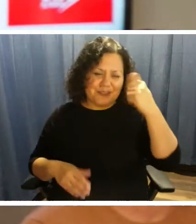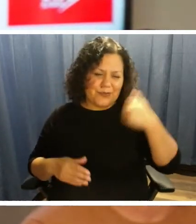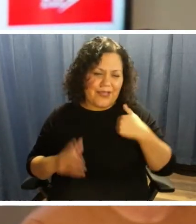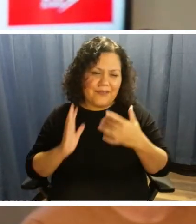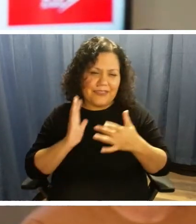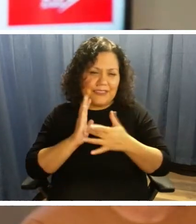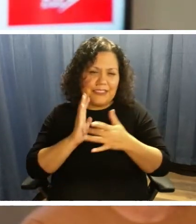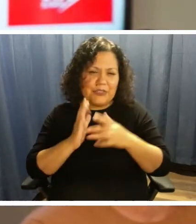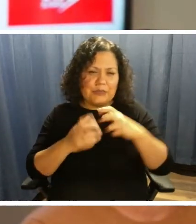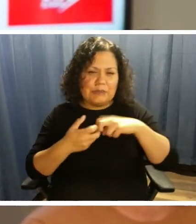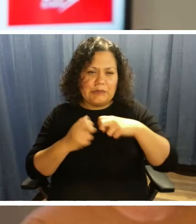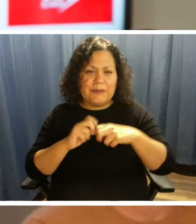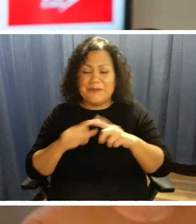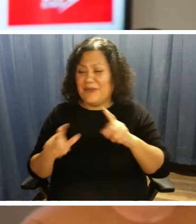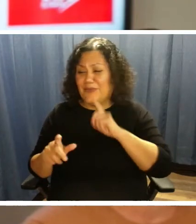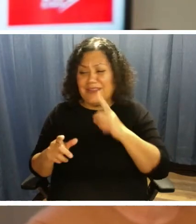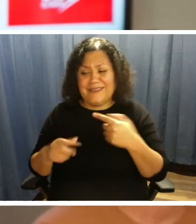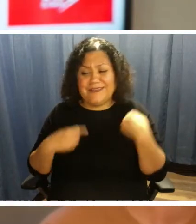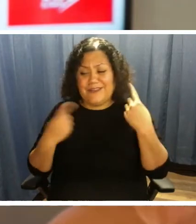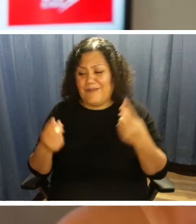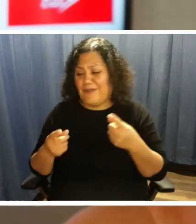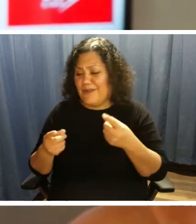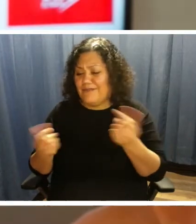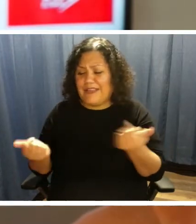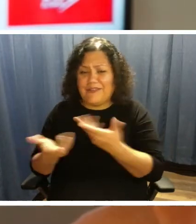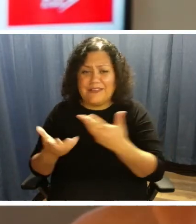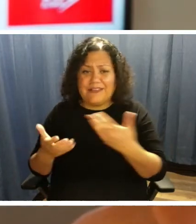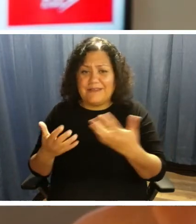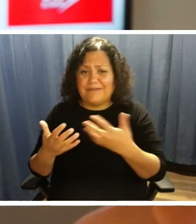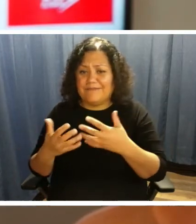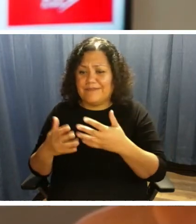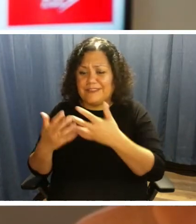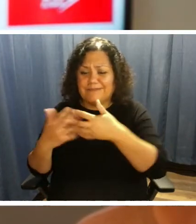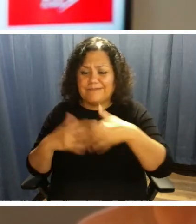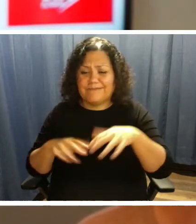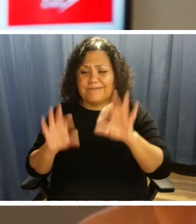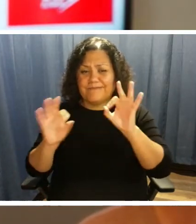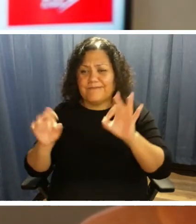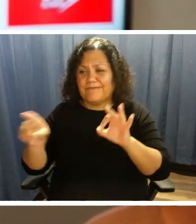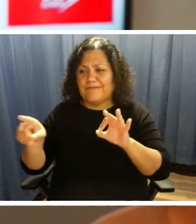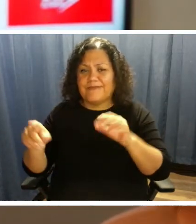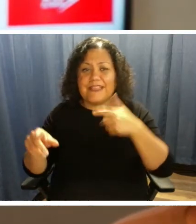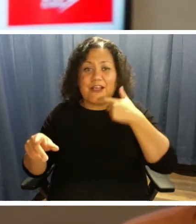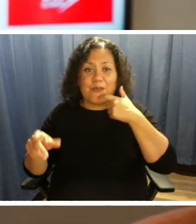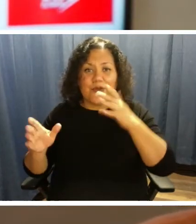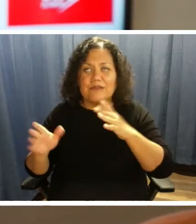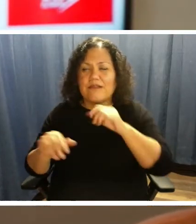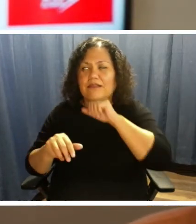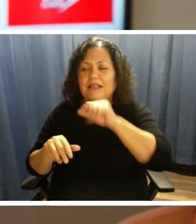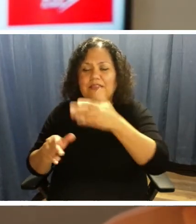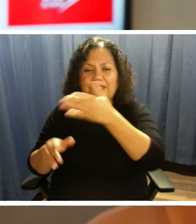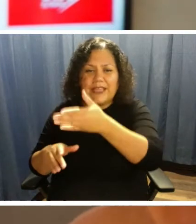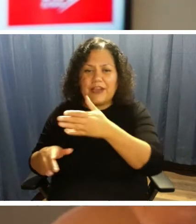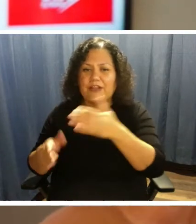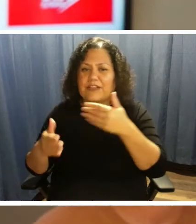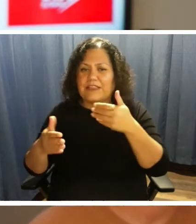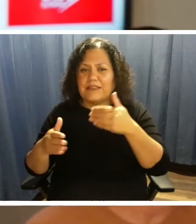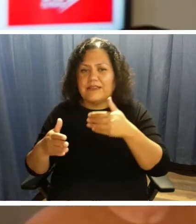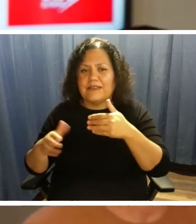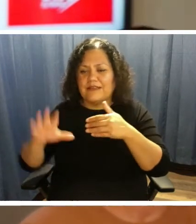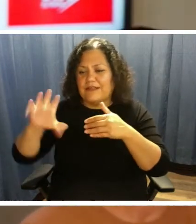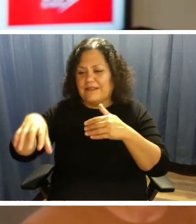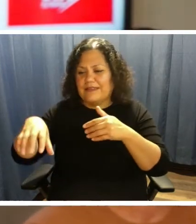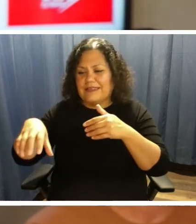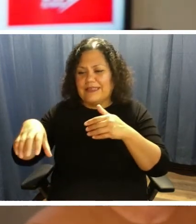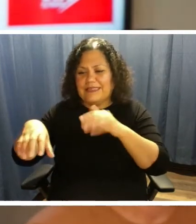it's working out wonderful. The operators love it there. They're close to the medical center, so we can get there faster to pick up